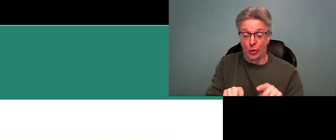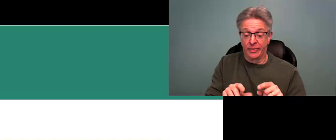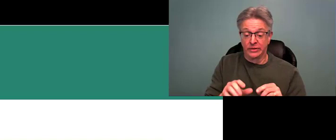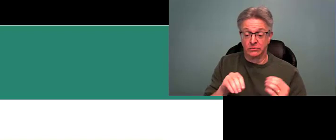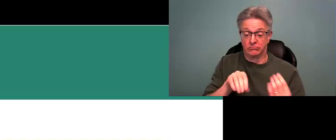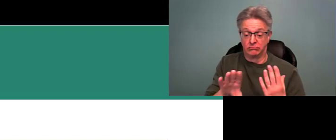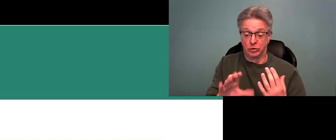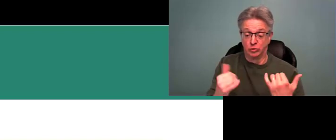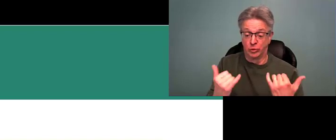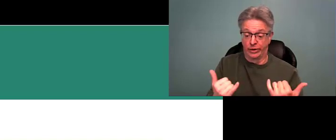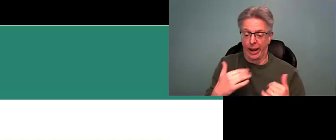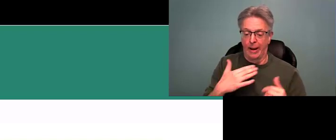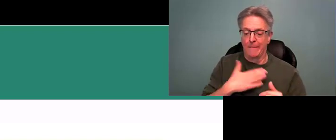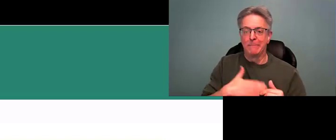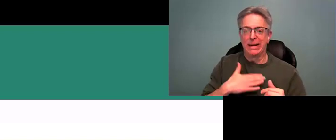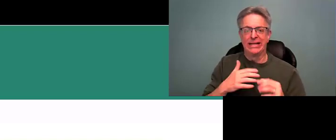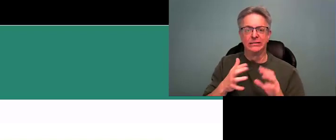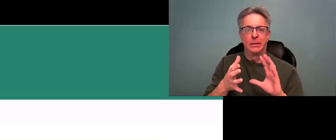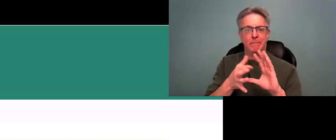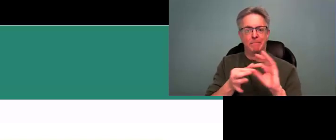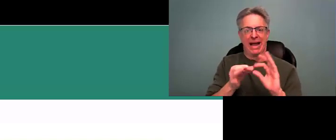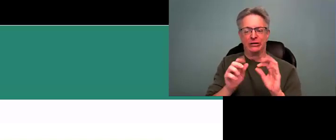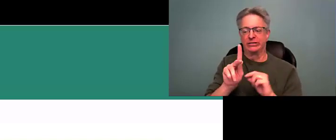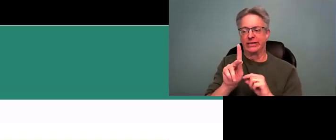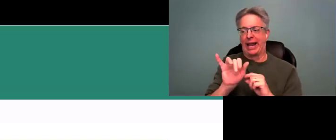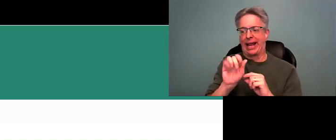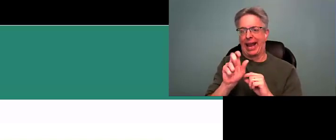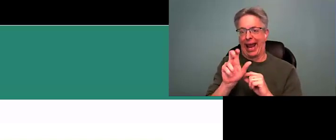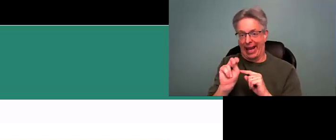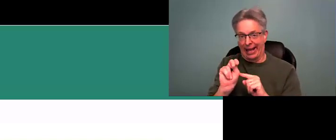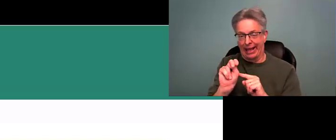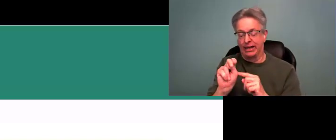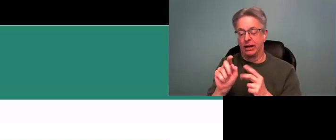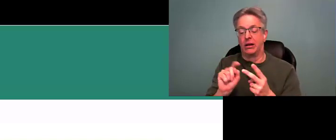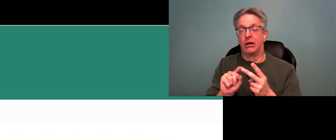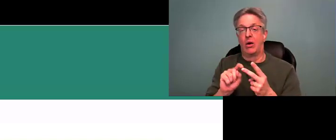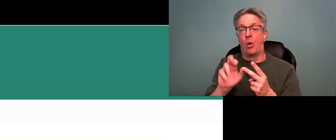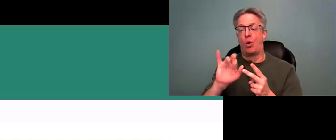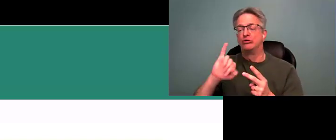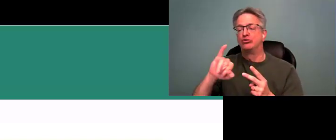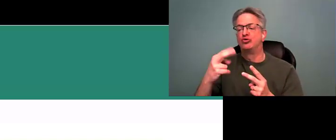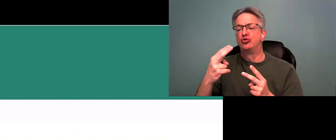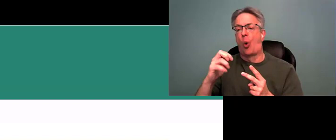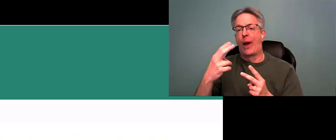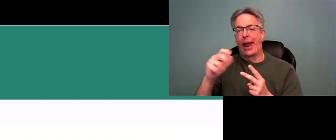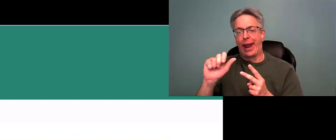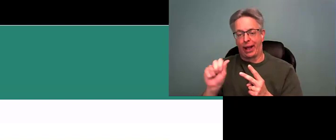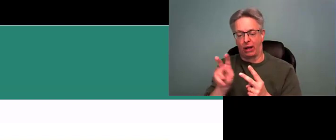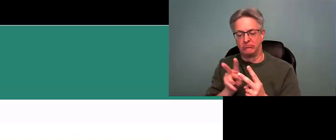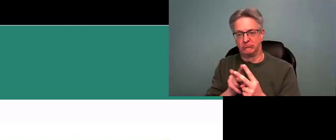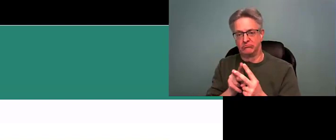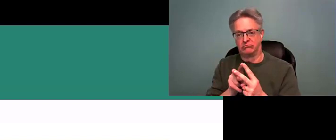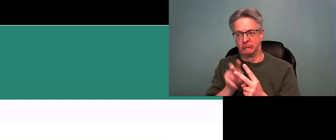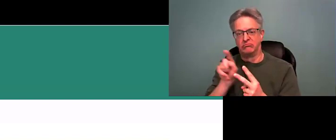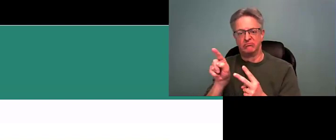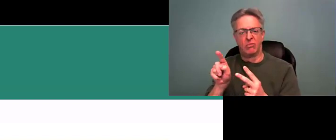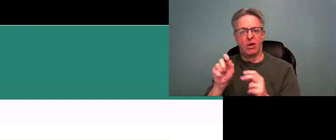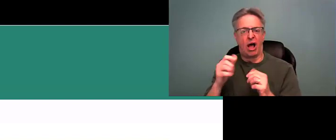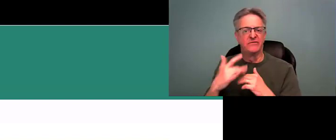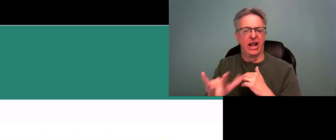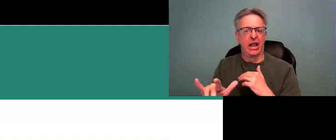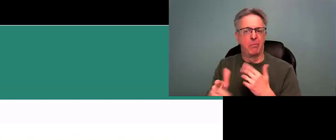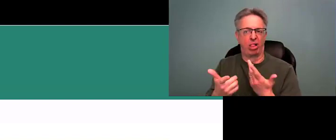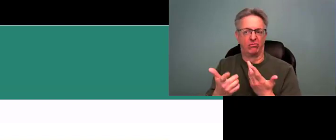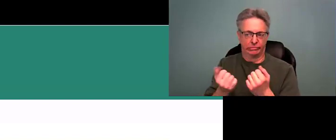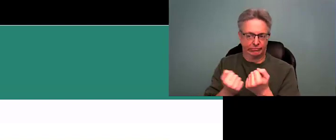If you need any technical assistance during this call today, please message John, Interpreter Correction, Caitlin